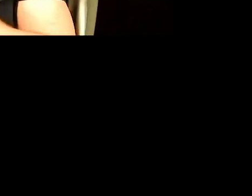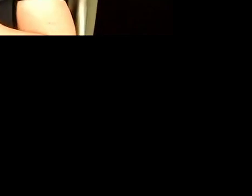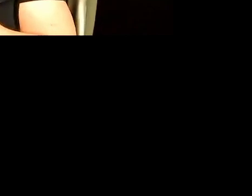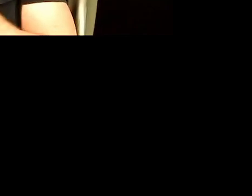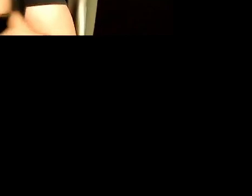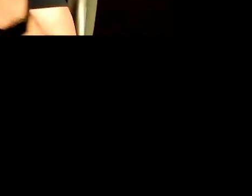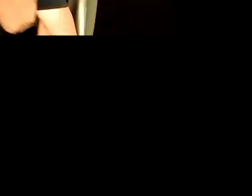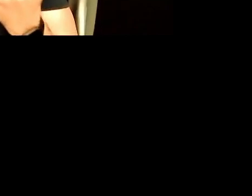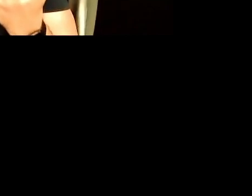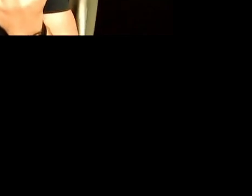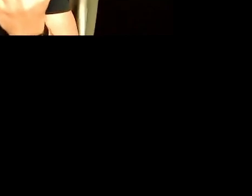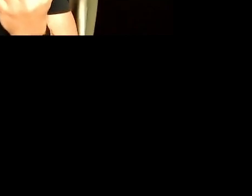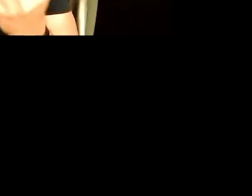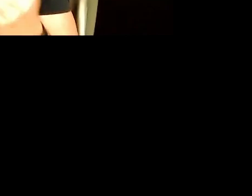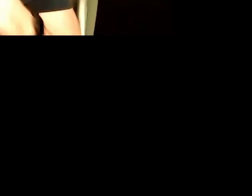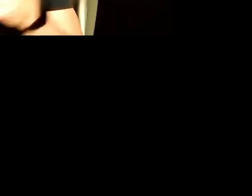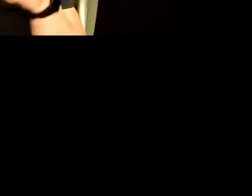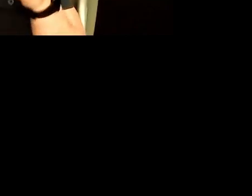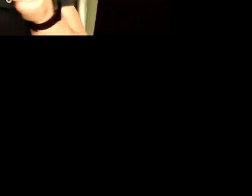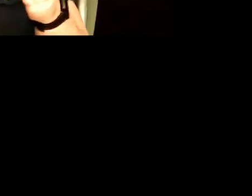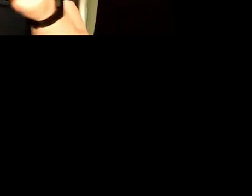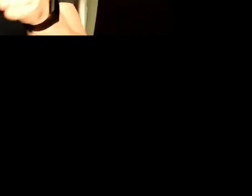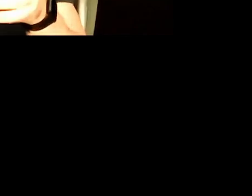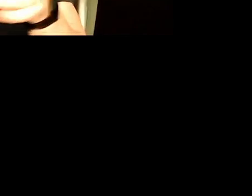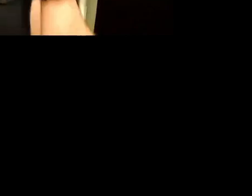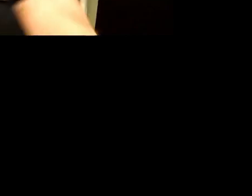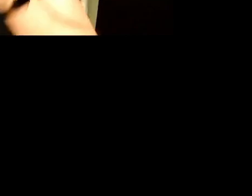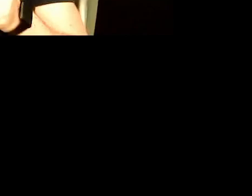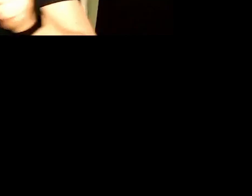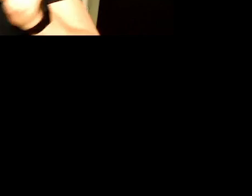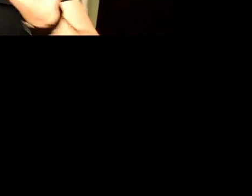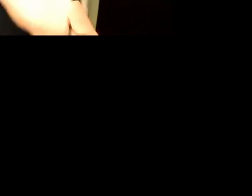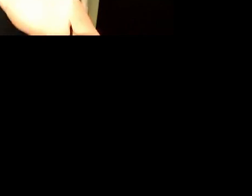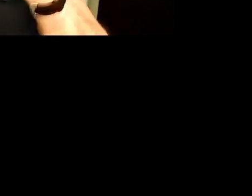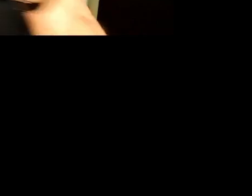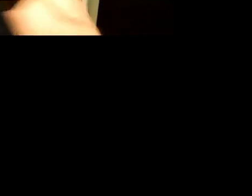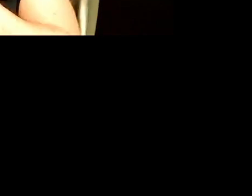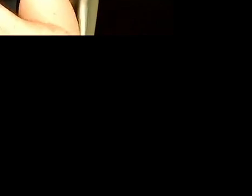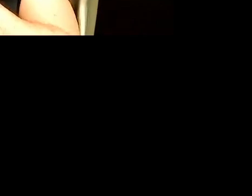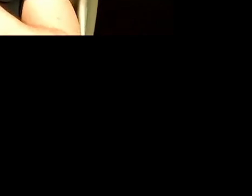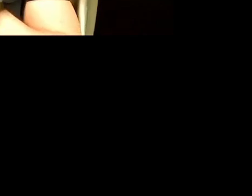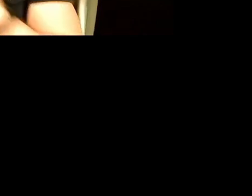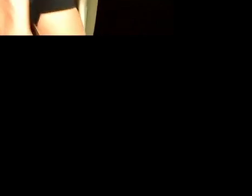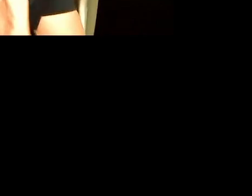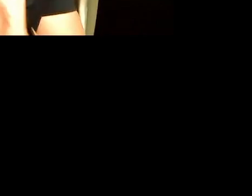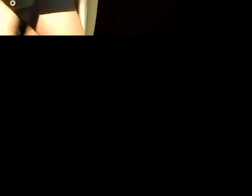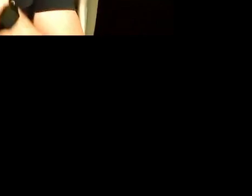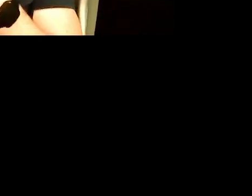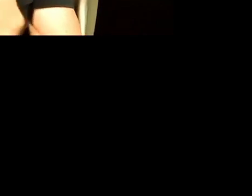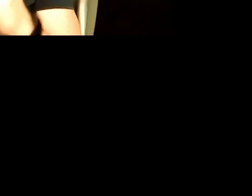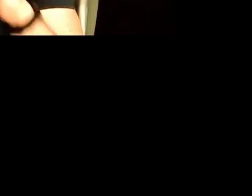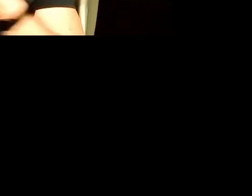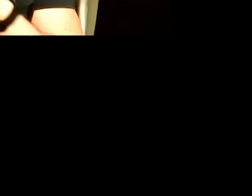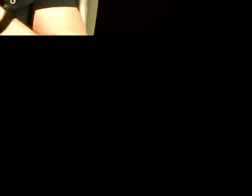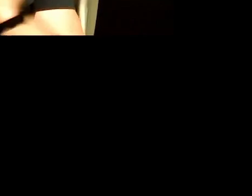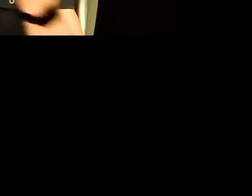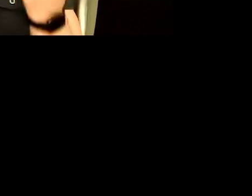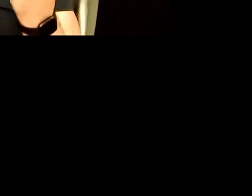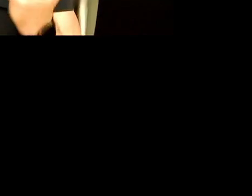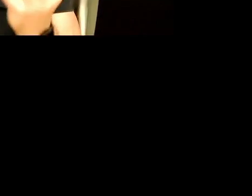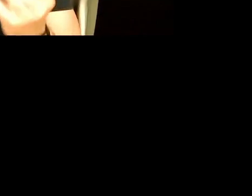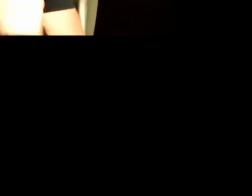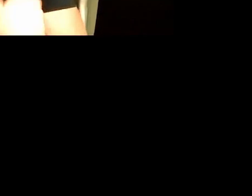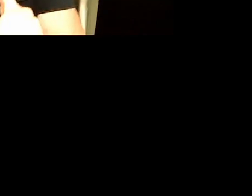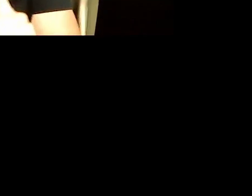on the road to bringing in an incredible talent that we just haven't had access to. That's what this